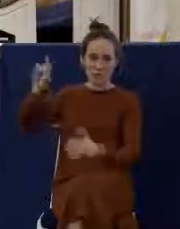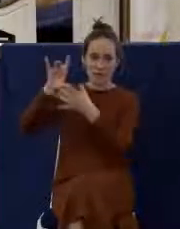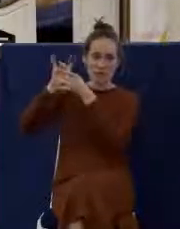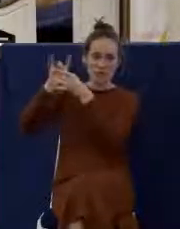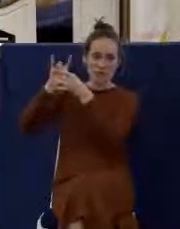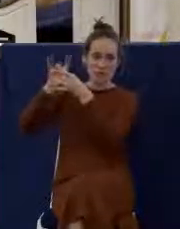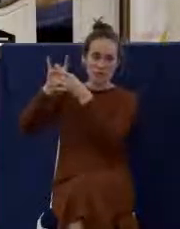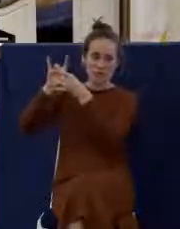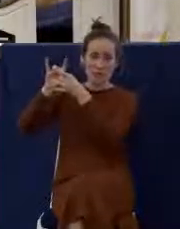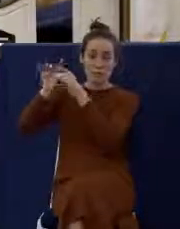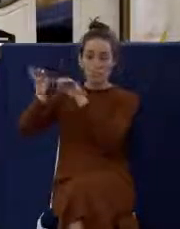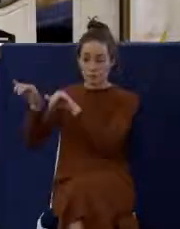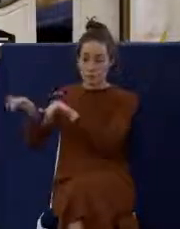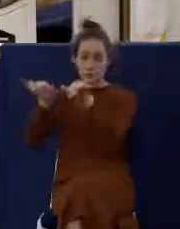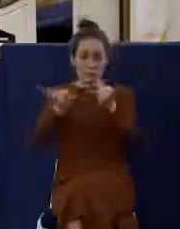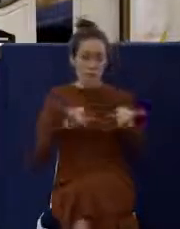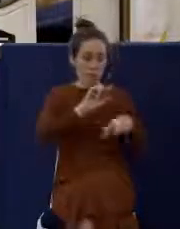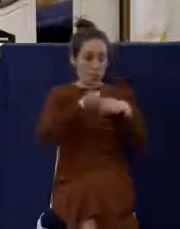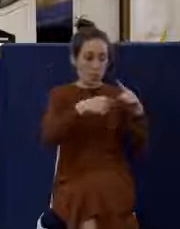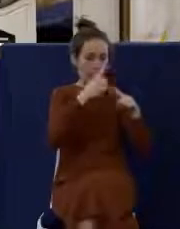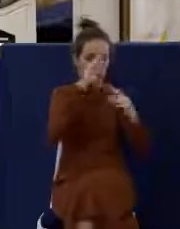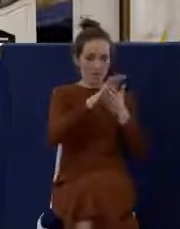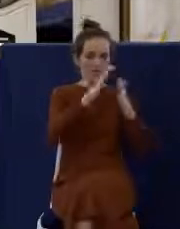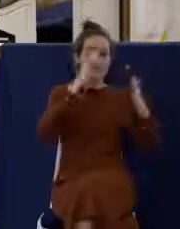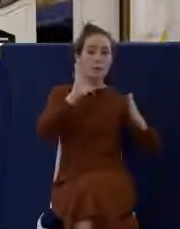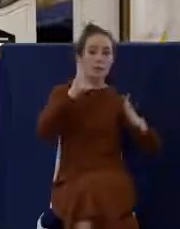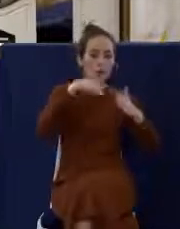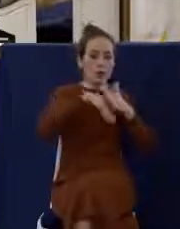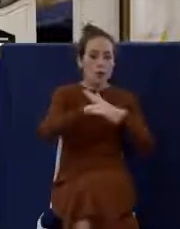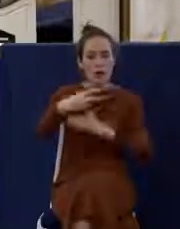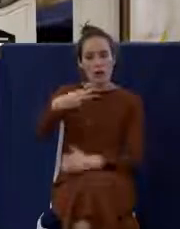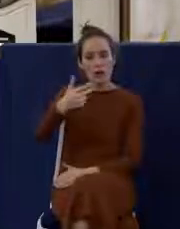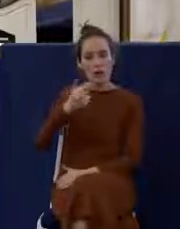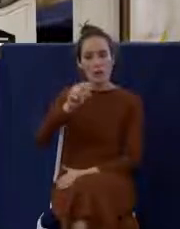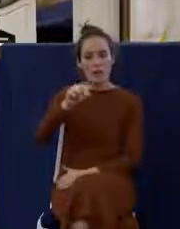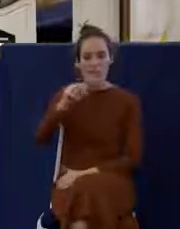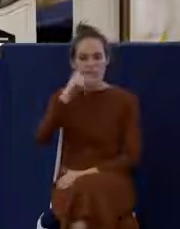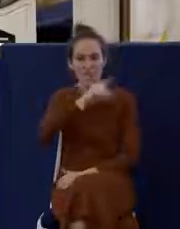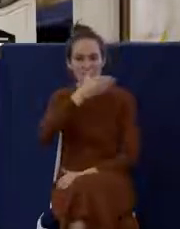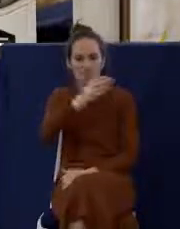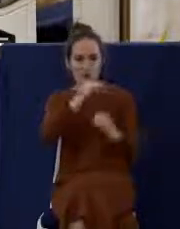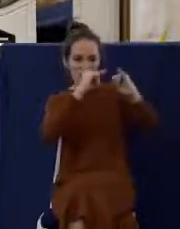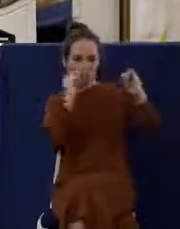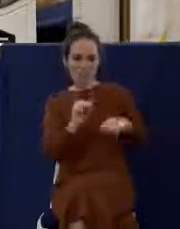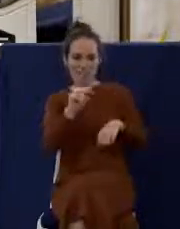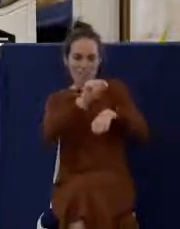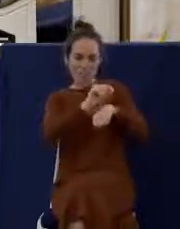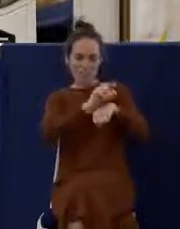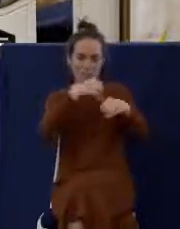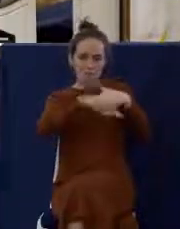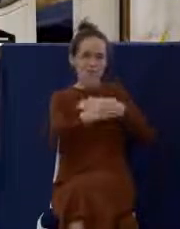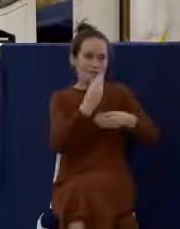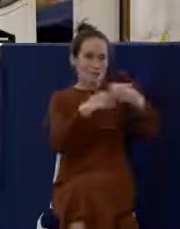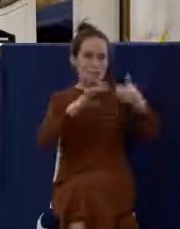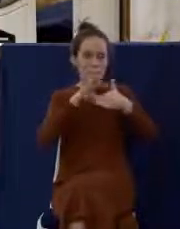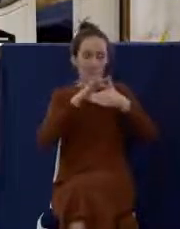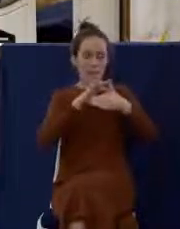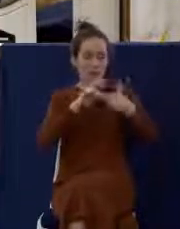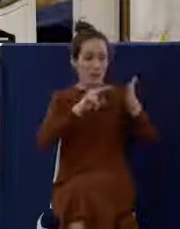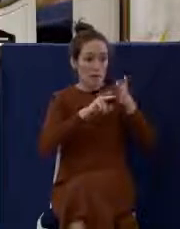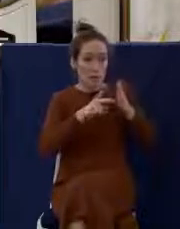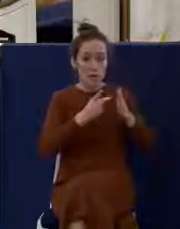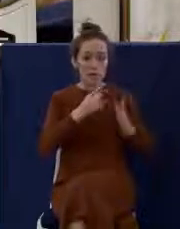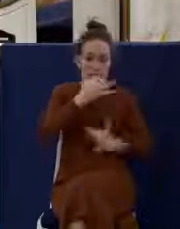likens that to when a believer would go in that day into a pagan temple and eat meat. He's saying you are fellowshipping with demons.